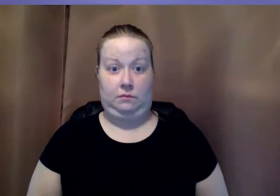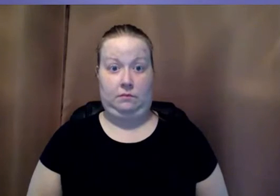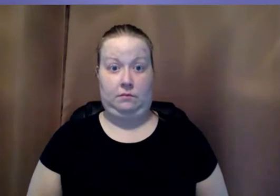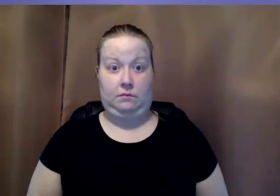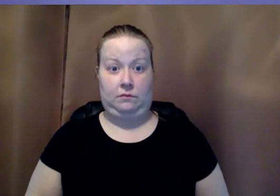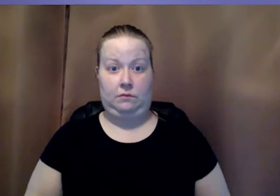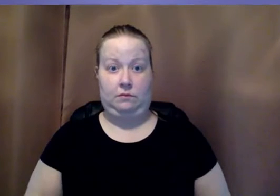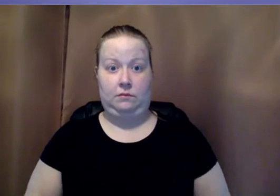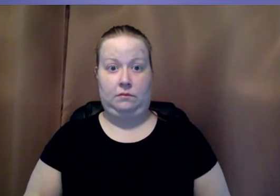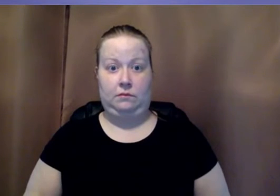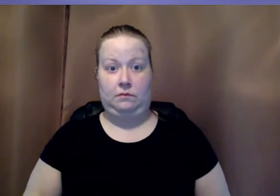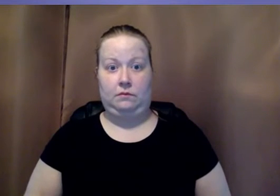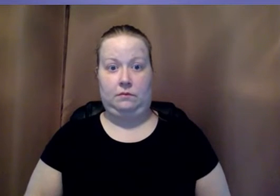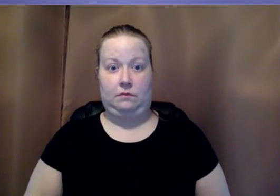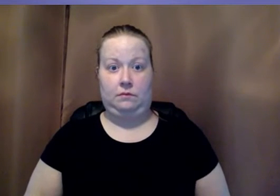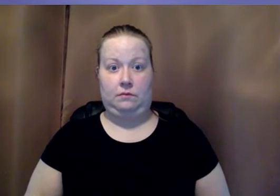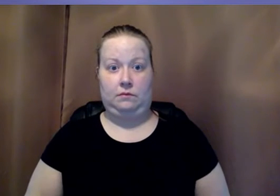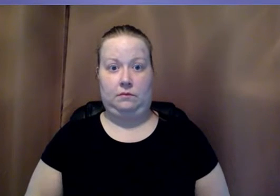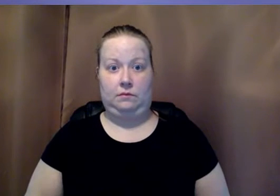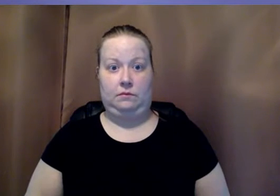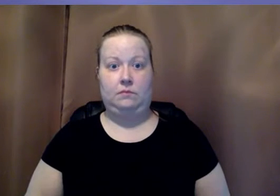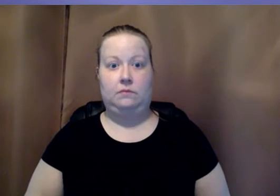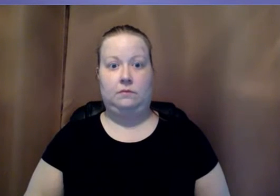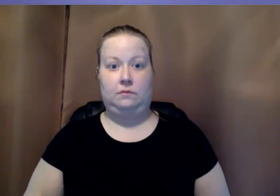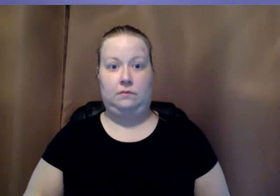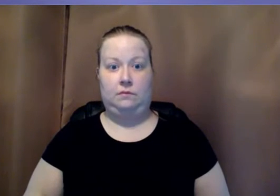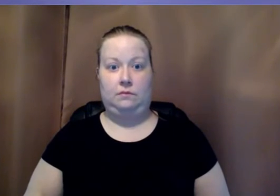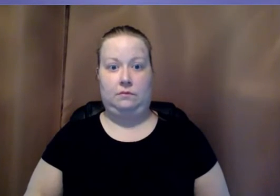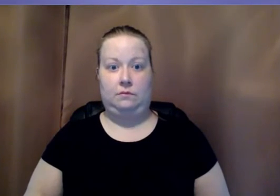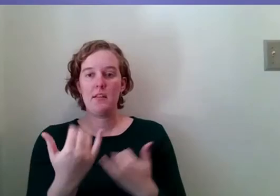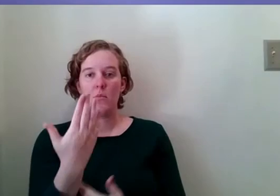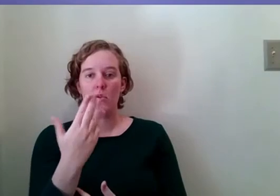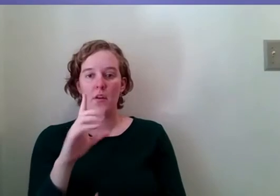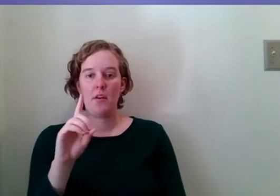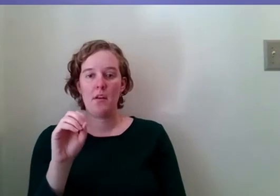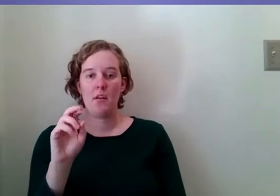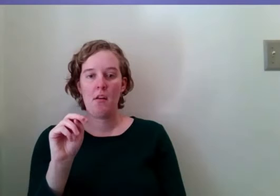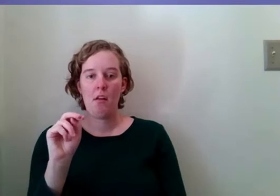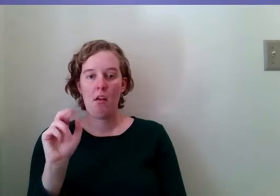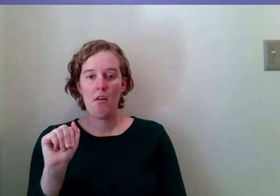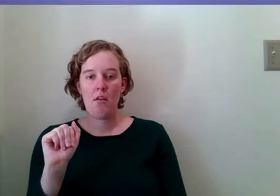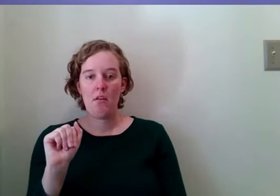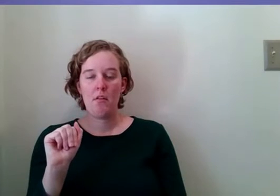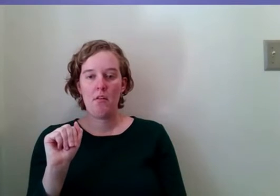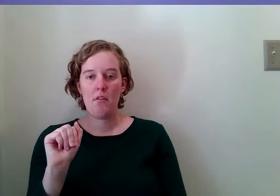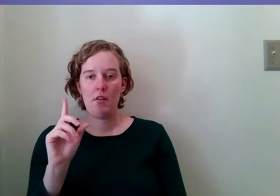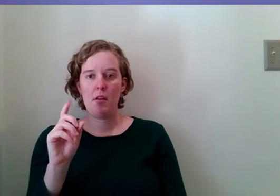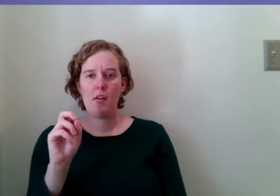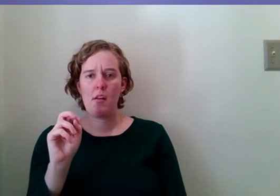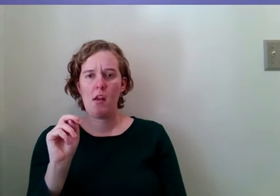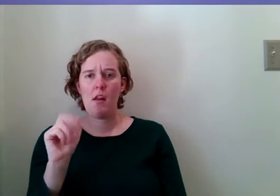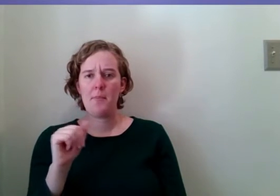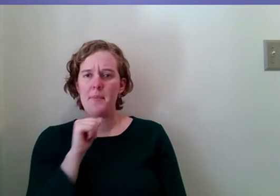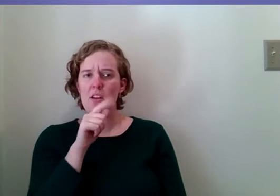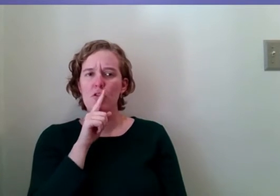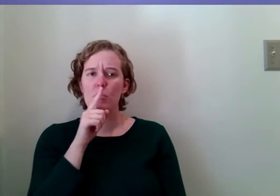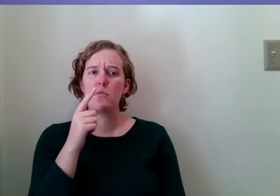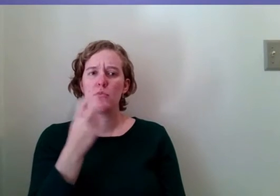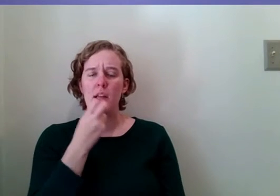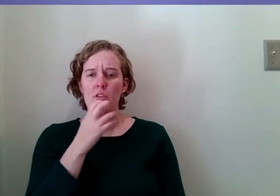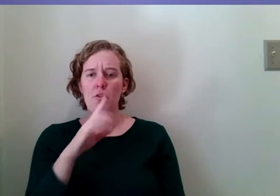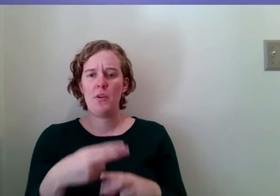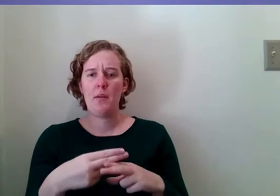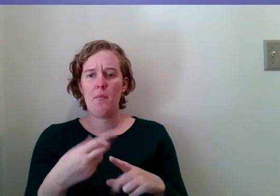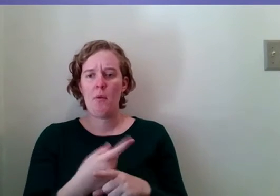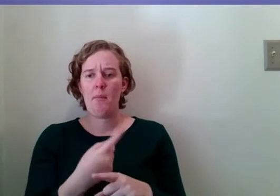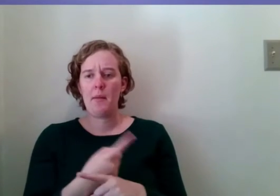All right. Our next and final speaker for this morning is Donna August. Donna, I'm not sure if I'm pronouncing your name properly, but if